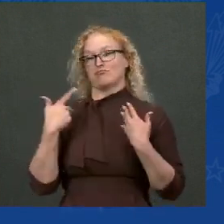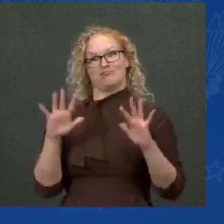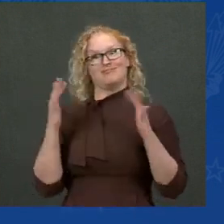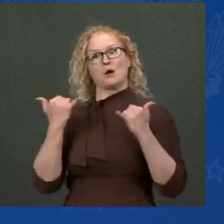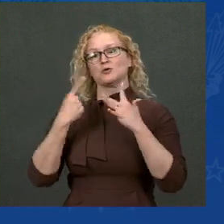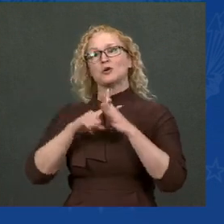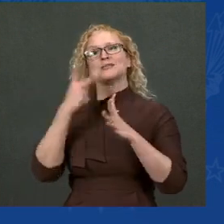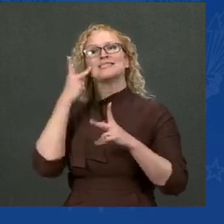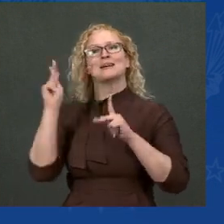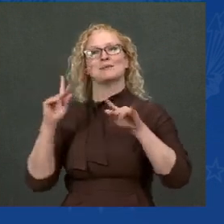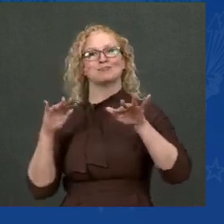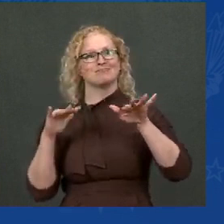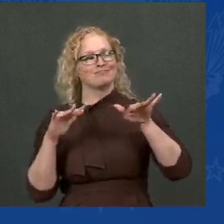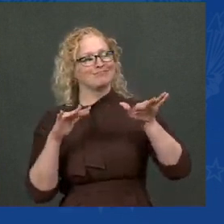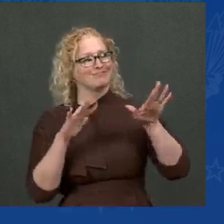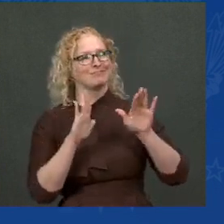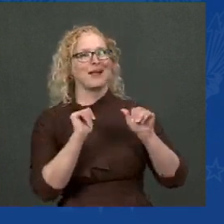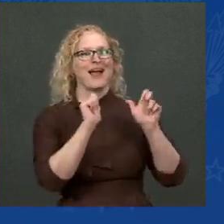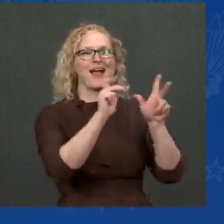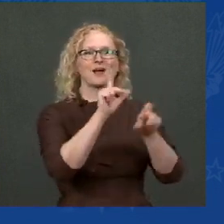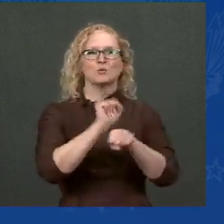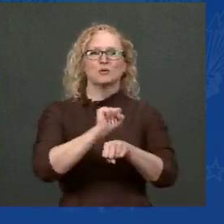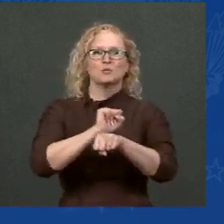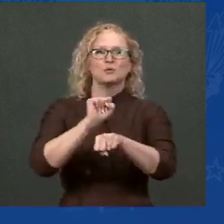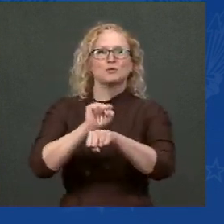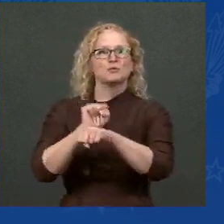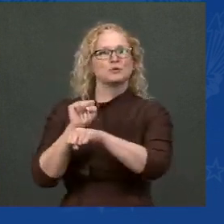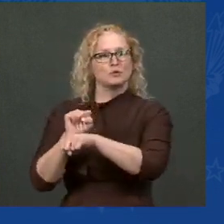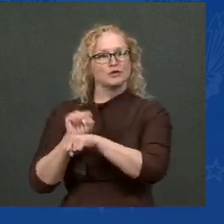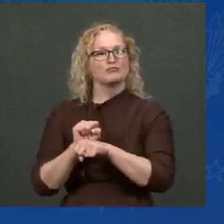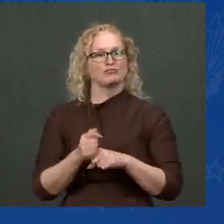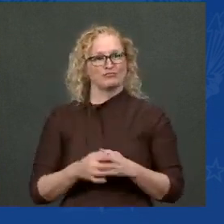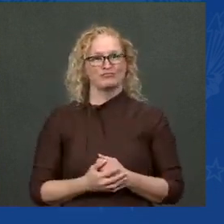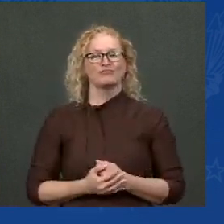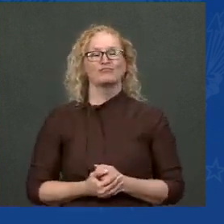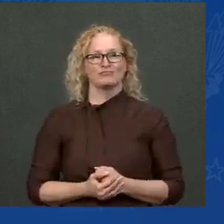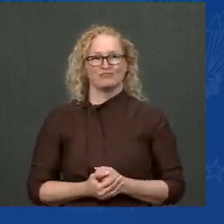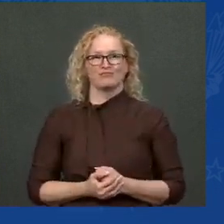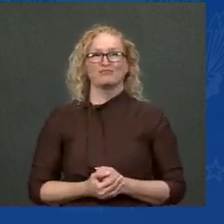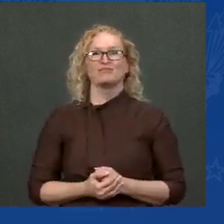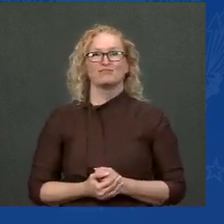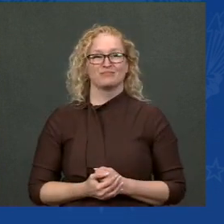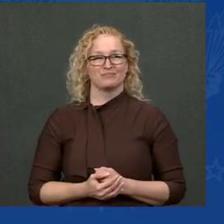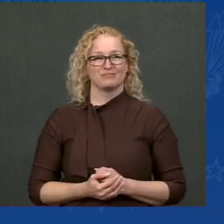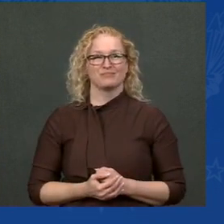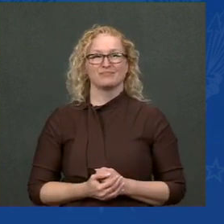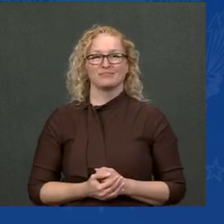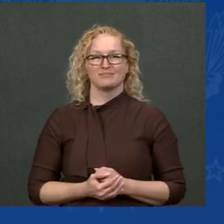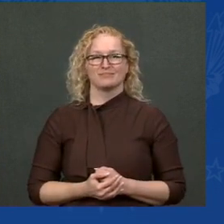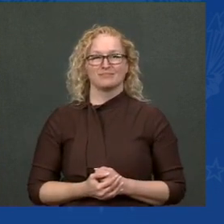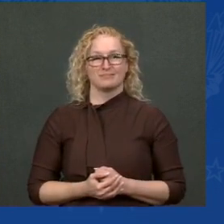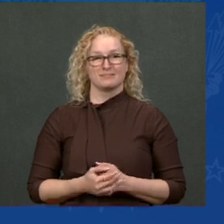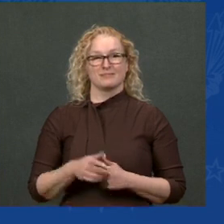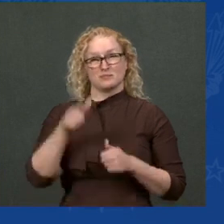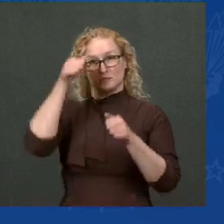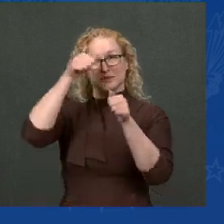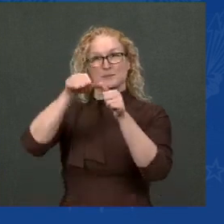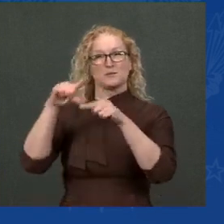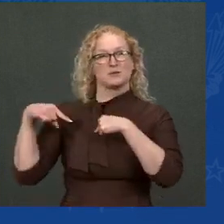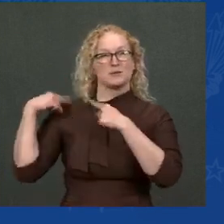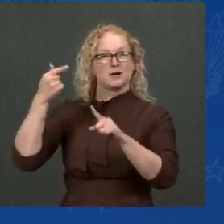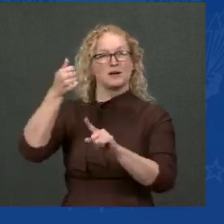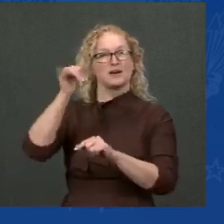more than any other year since 1950. So any year since 1950, unemployment has decreased more